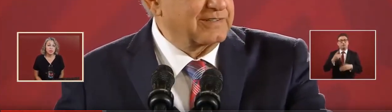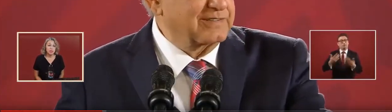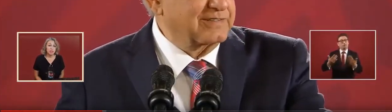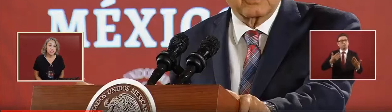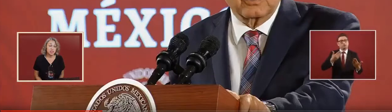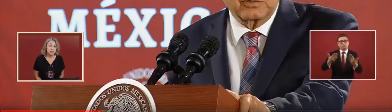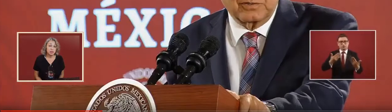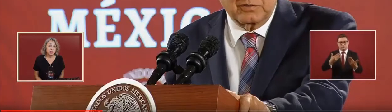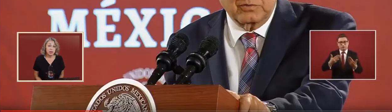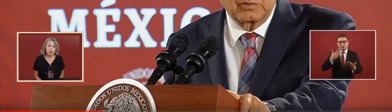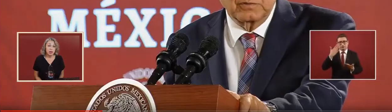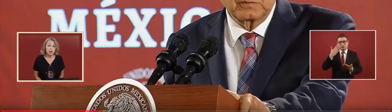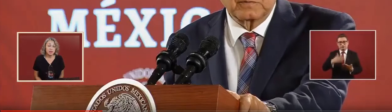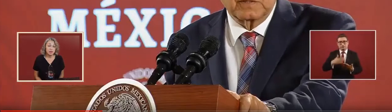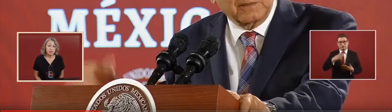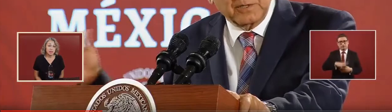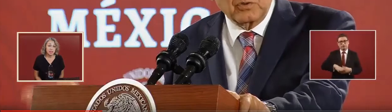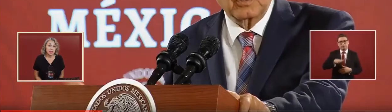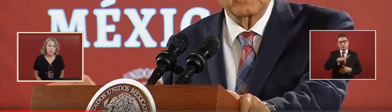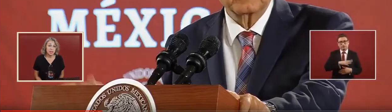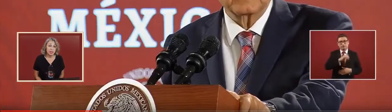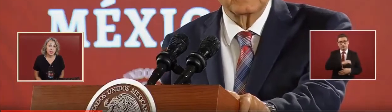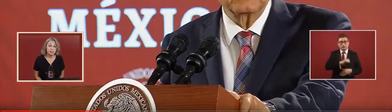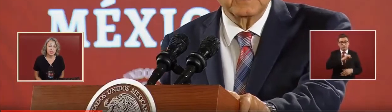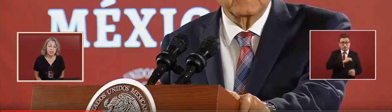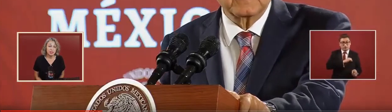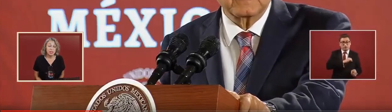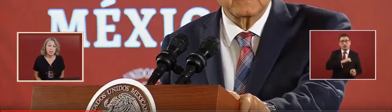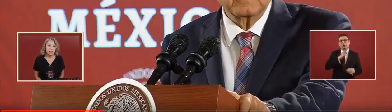health centers, these are even better.